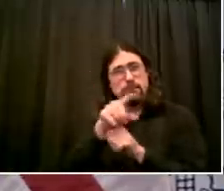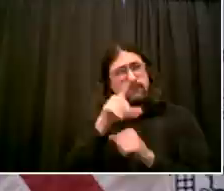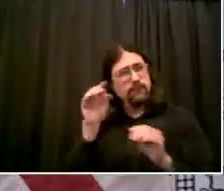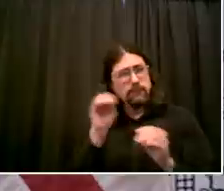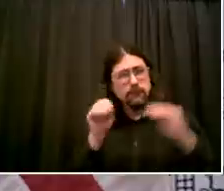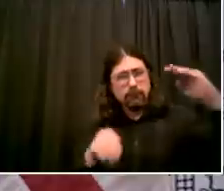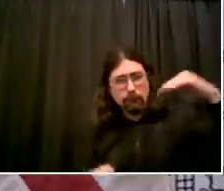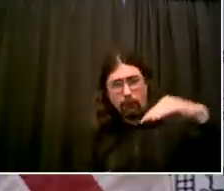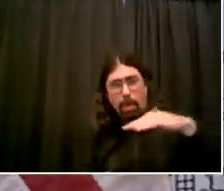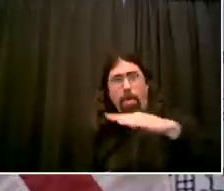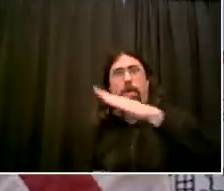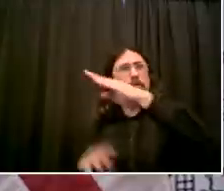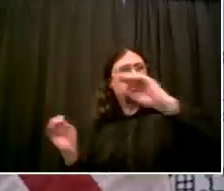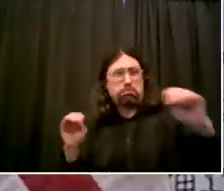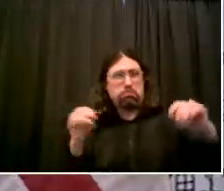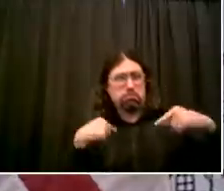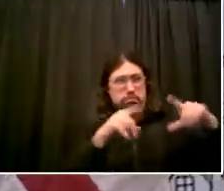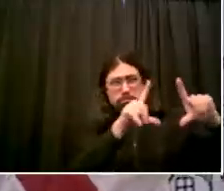do together. Thank you so much.